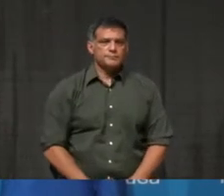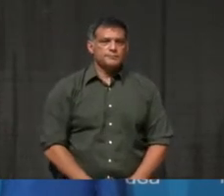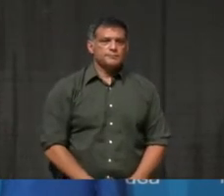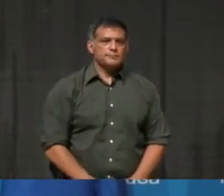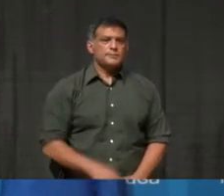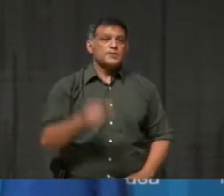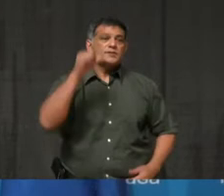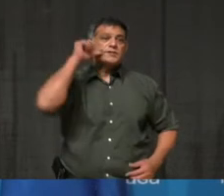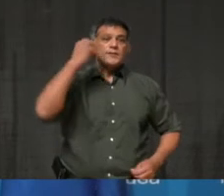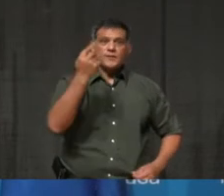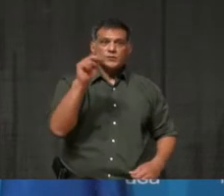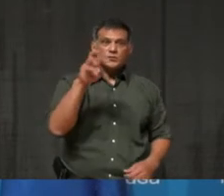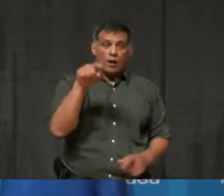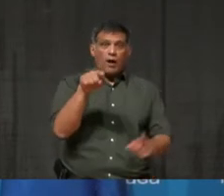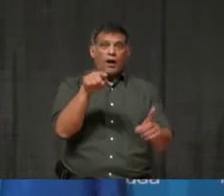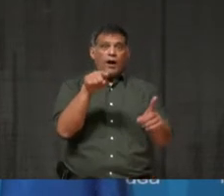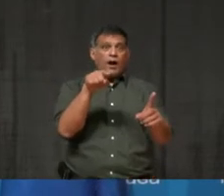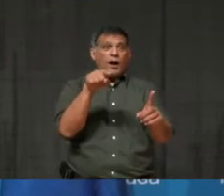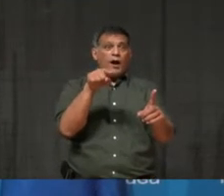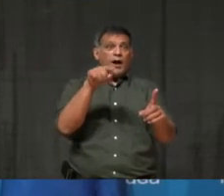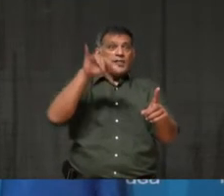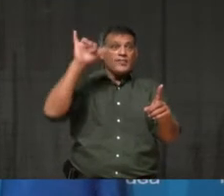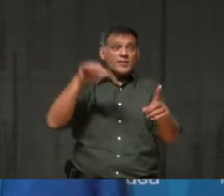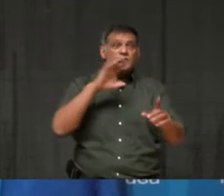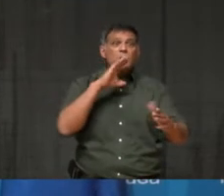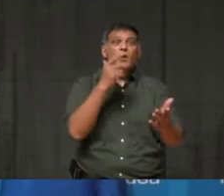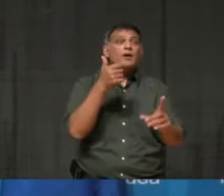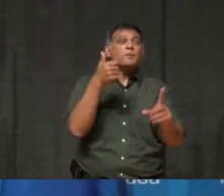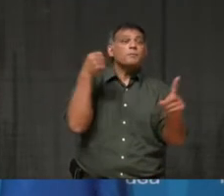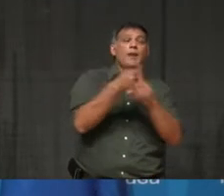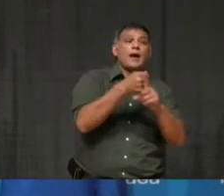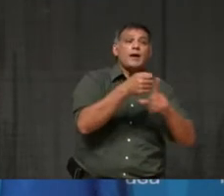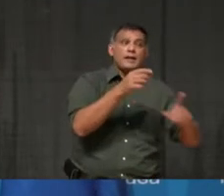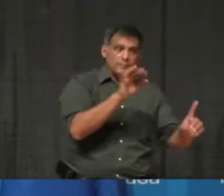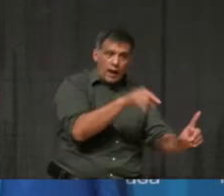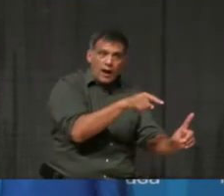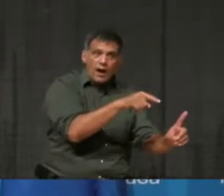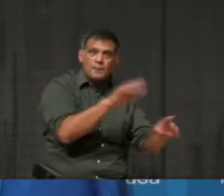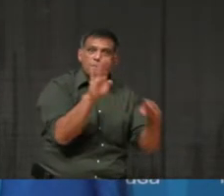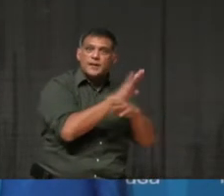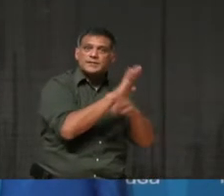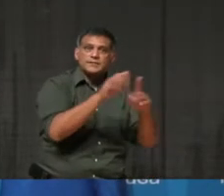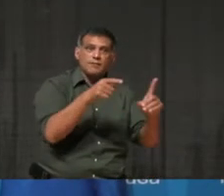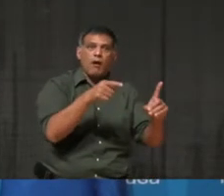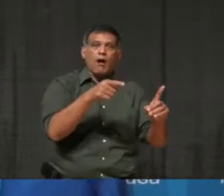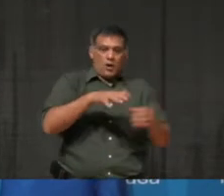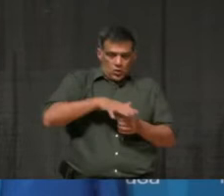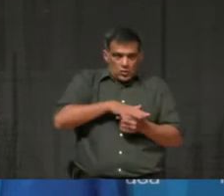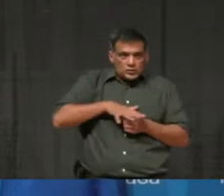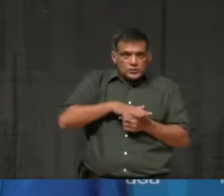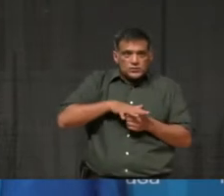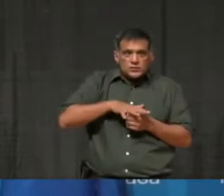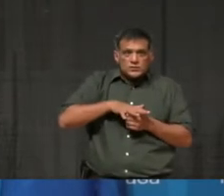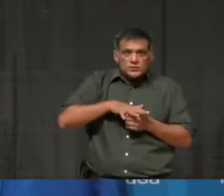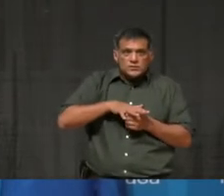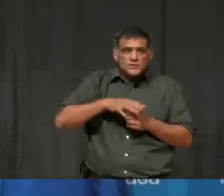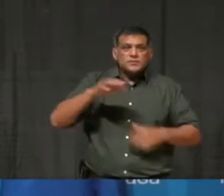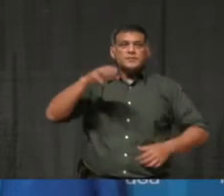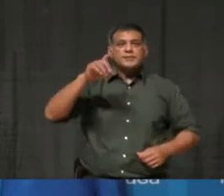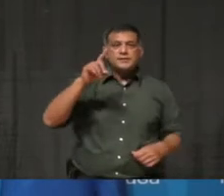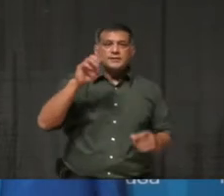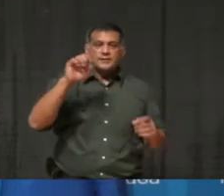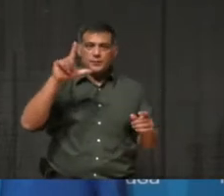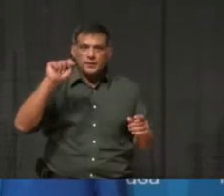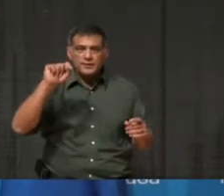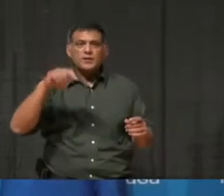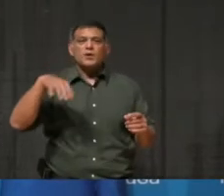about the impact the pandemic is having on him and his business and other local businesses in the Port Credit and larger Mississauga area. And it made a